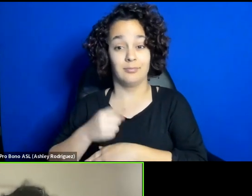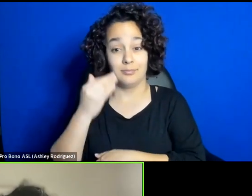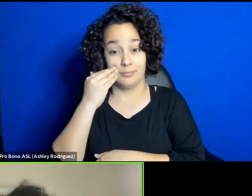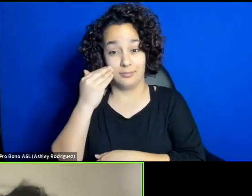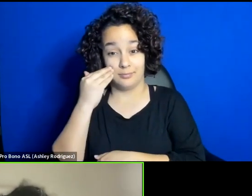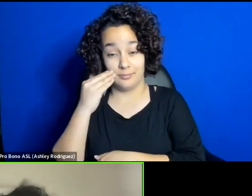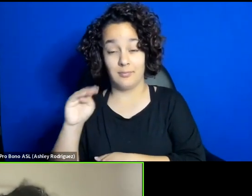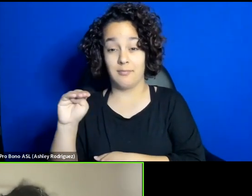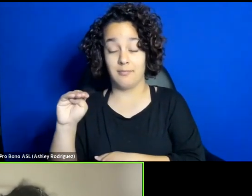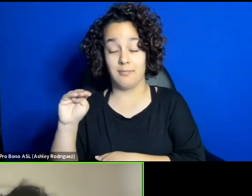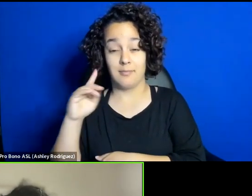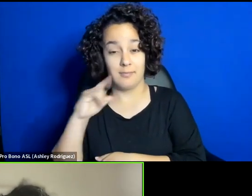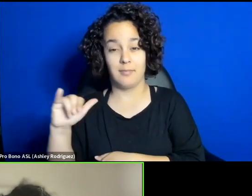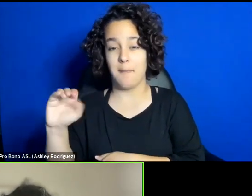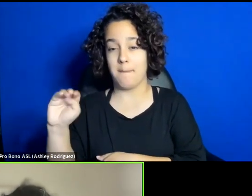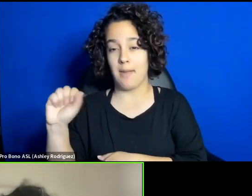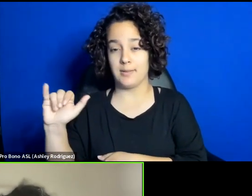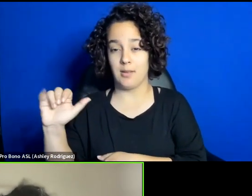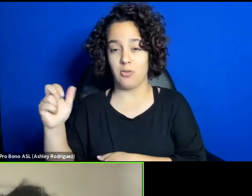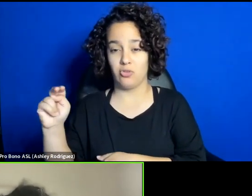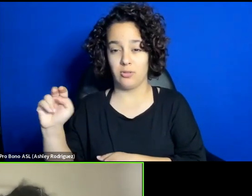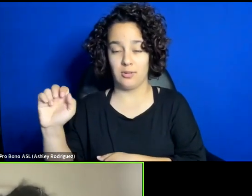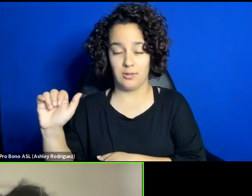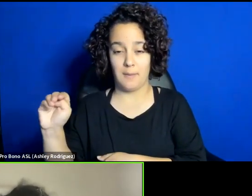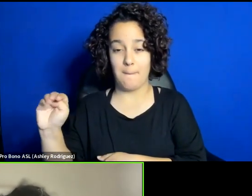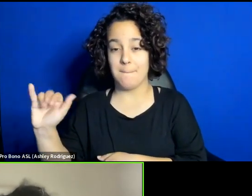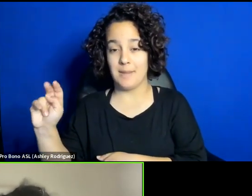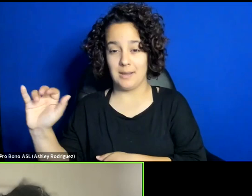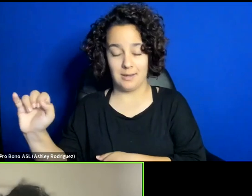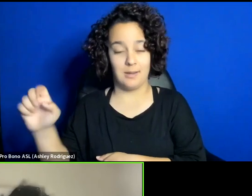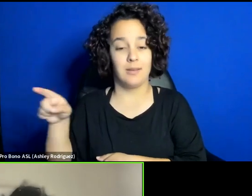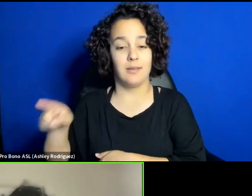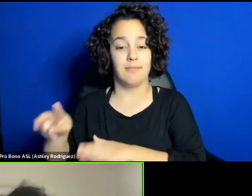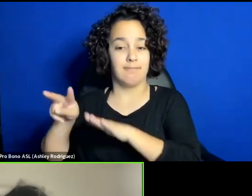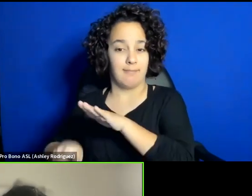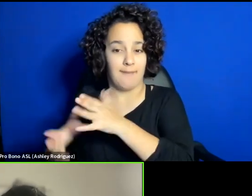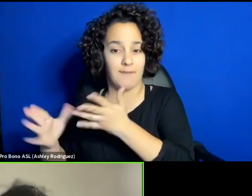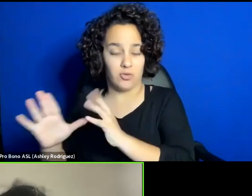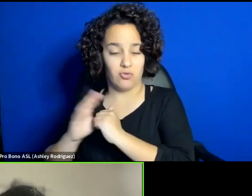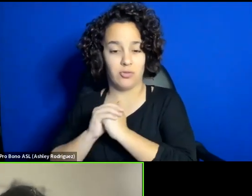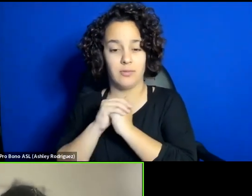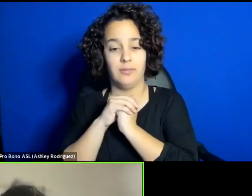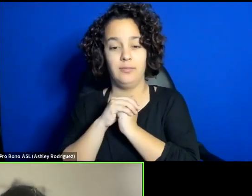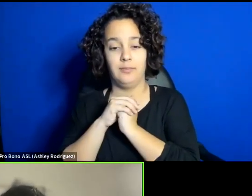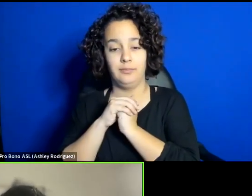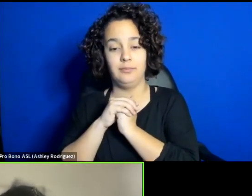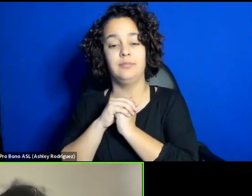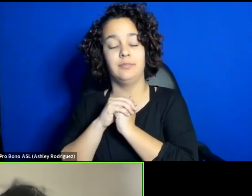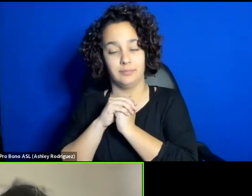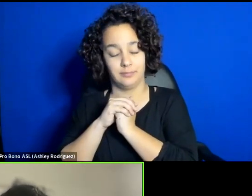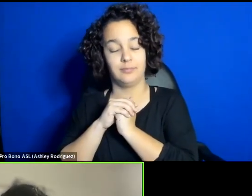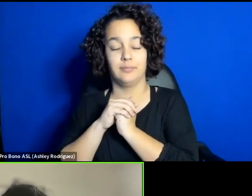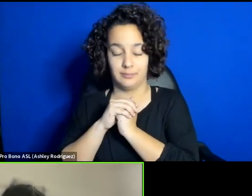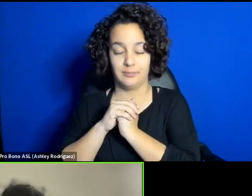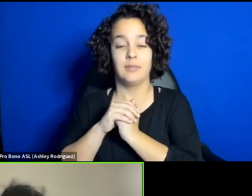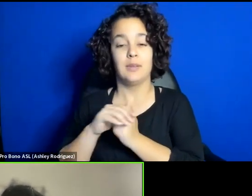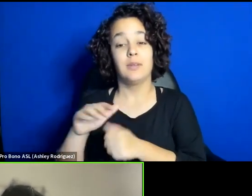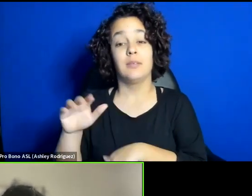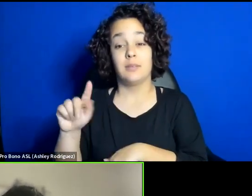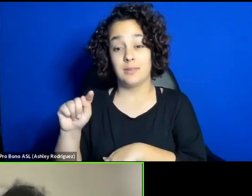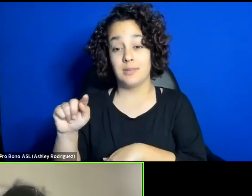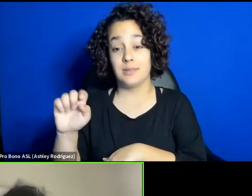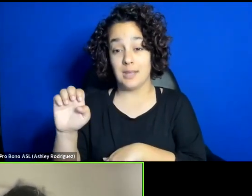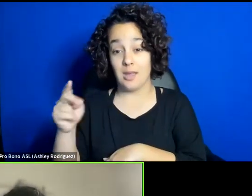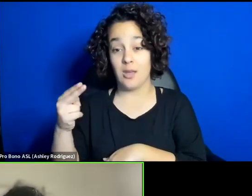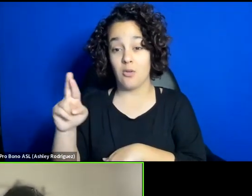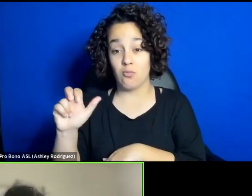theatre students, were the performing arts students of University of Tehran and Art University, Tehran Art University. I